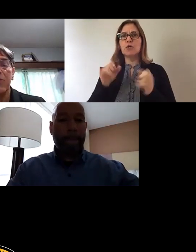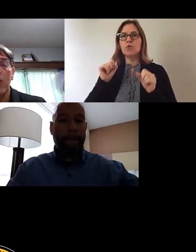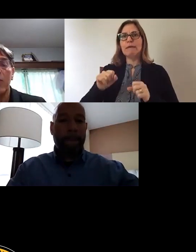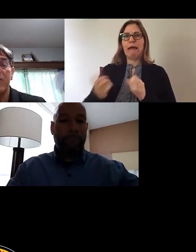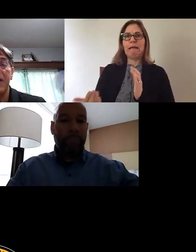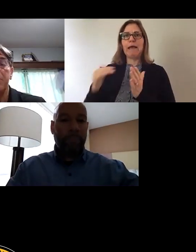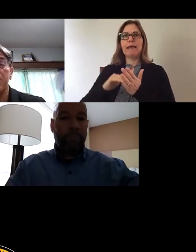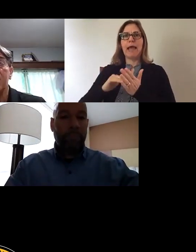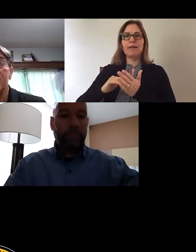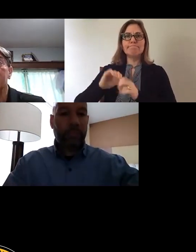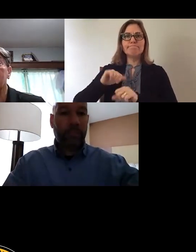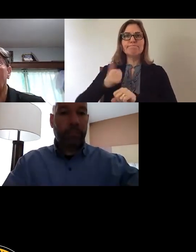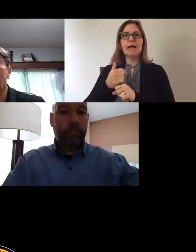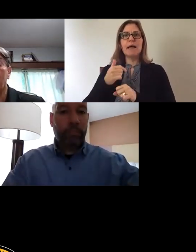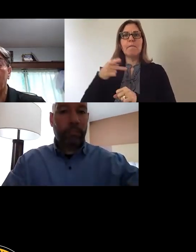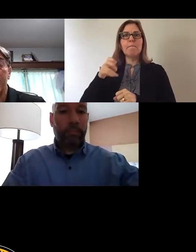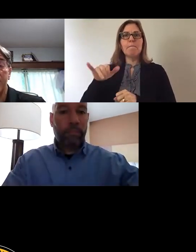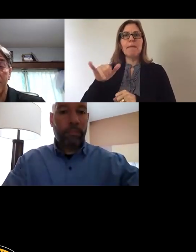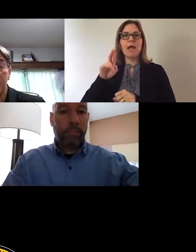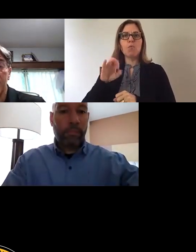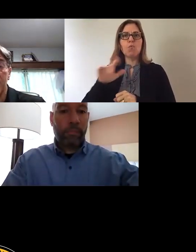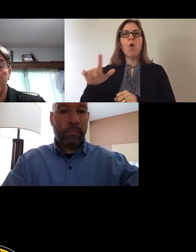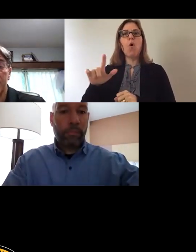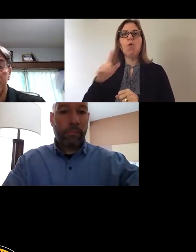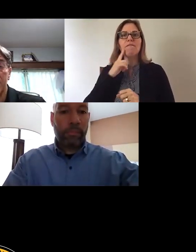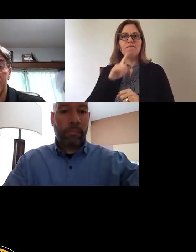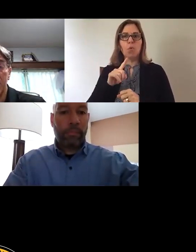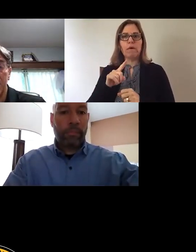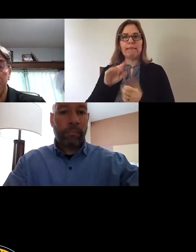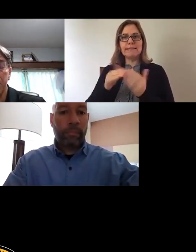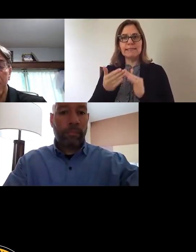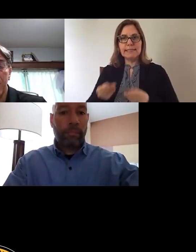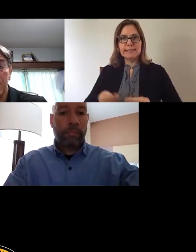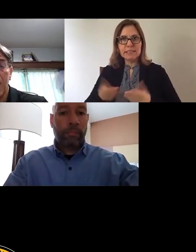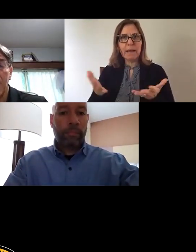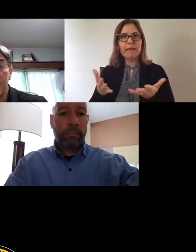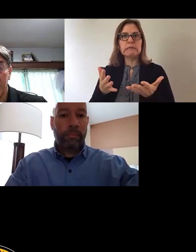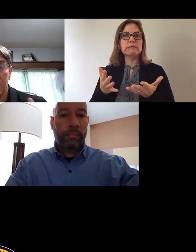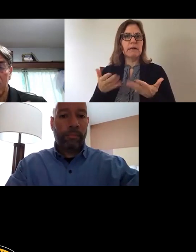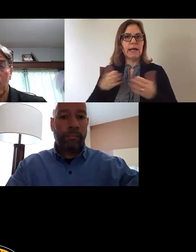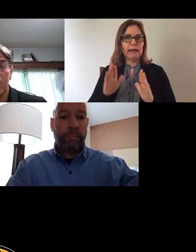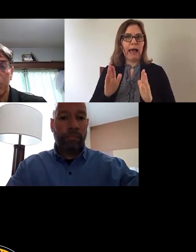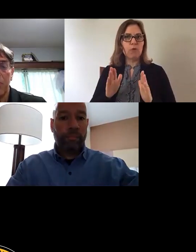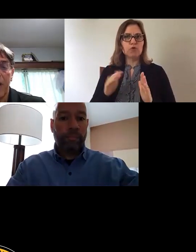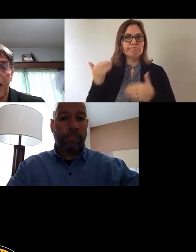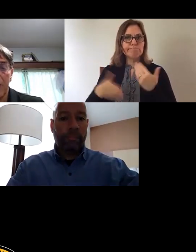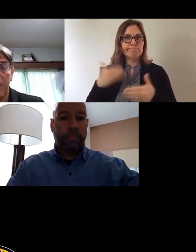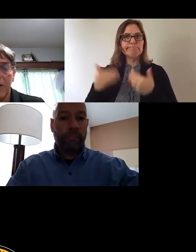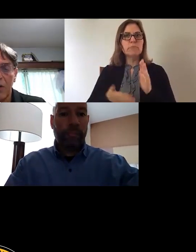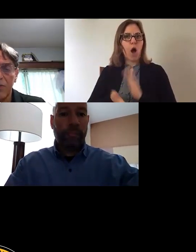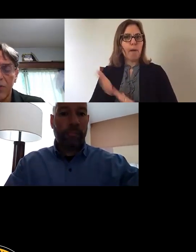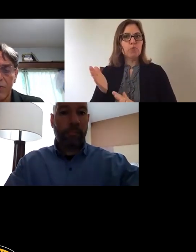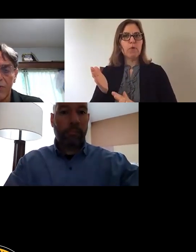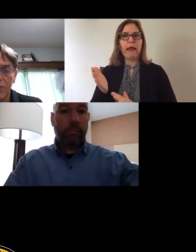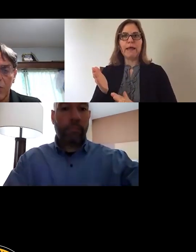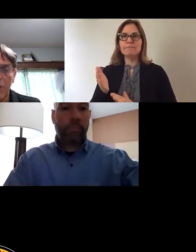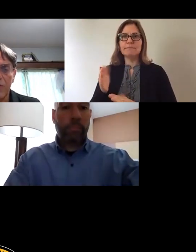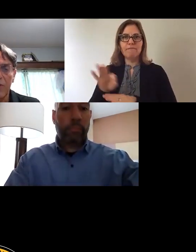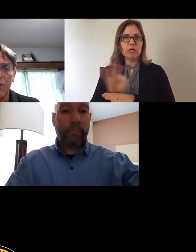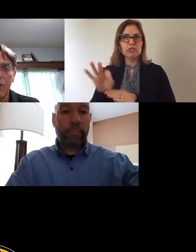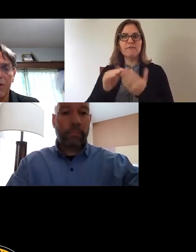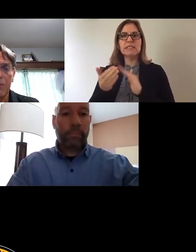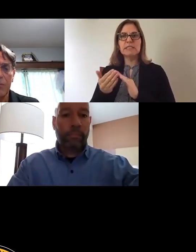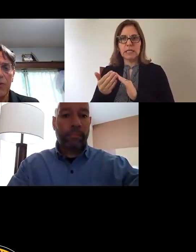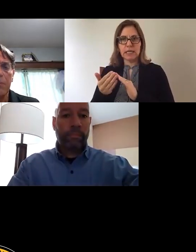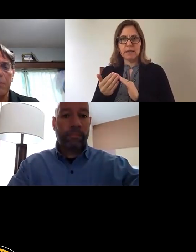as well as needed positions to operate the, uh, the city, uh, as well as to provide all the services or